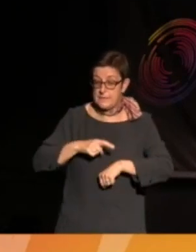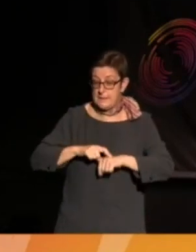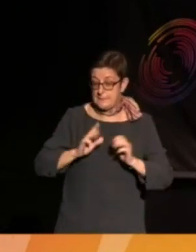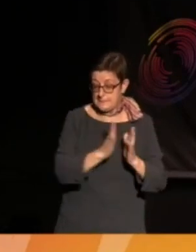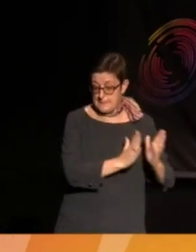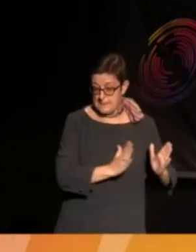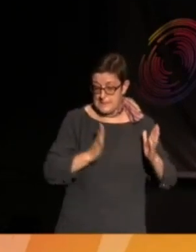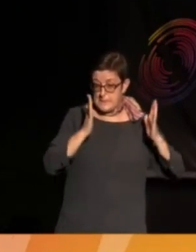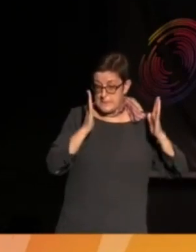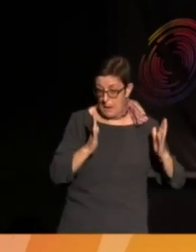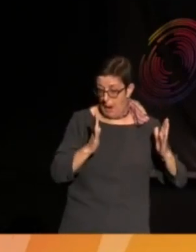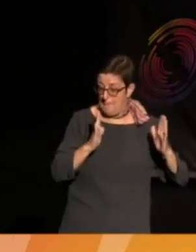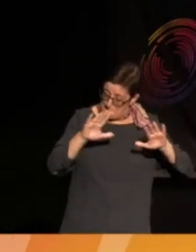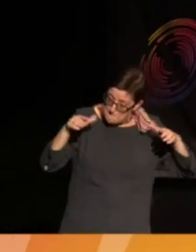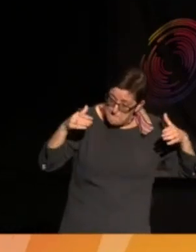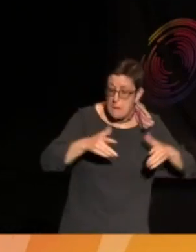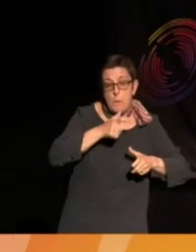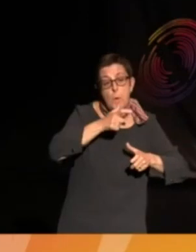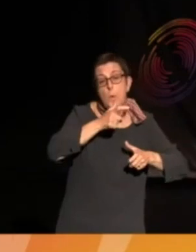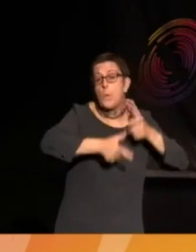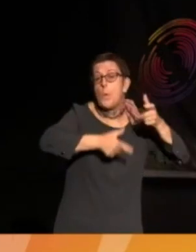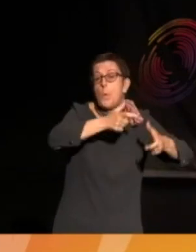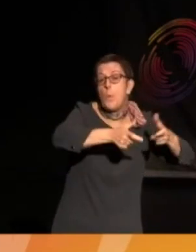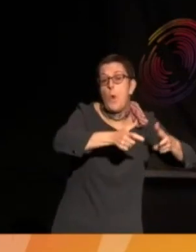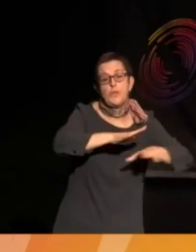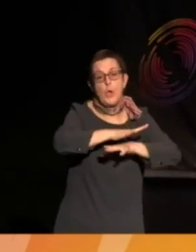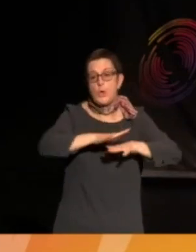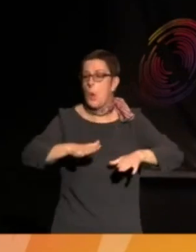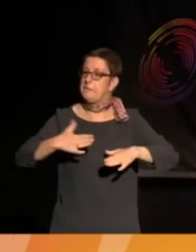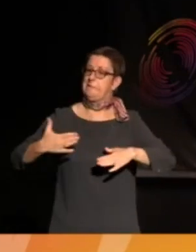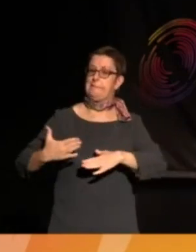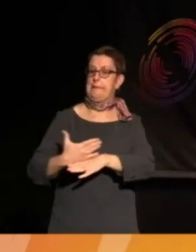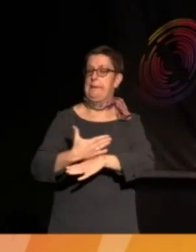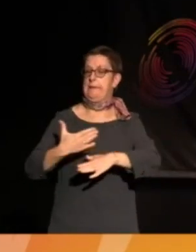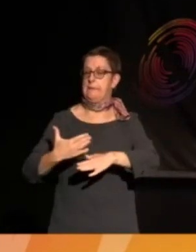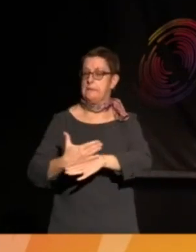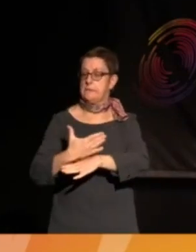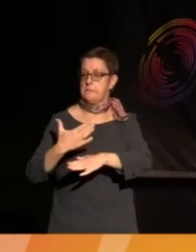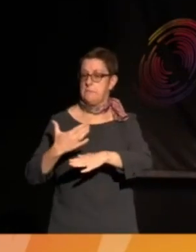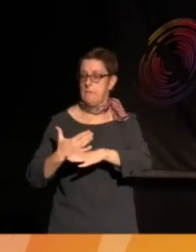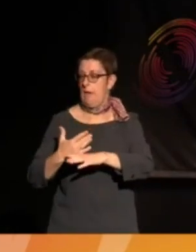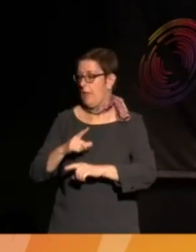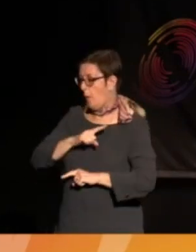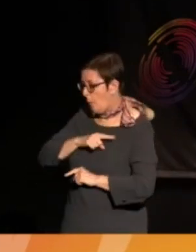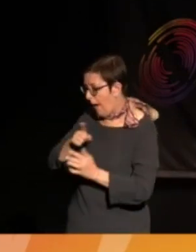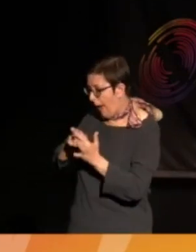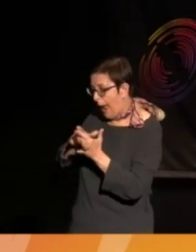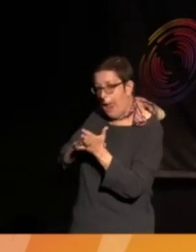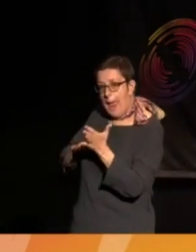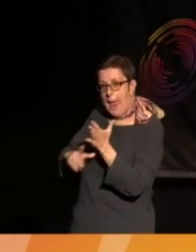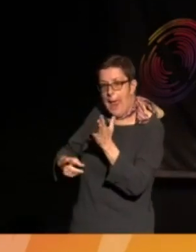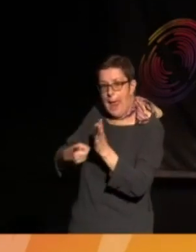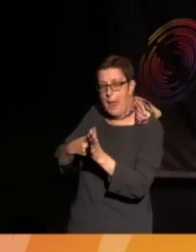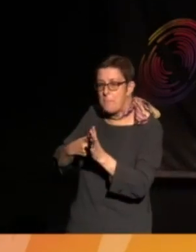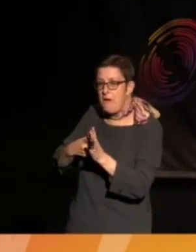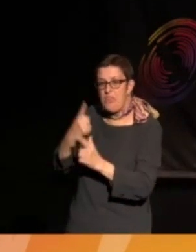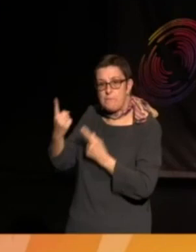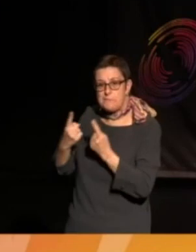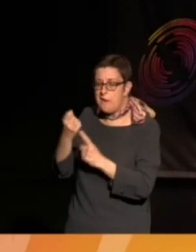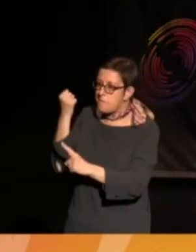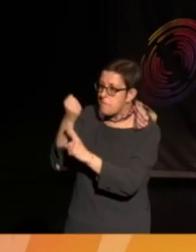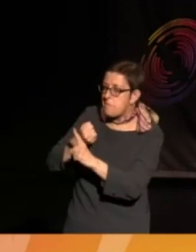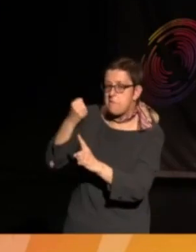a soundbite era, definitely, in politics. And I think that's why Emma and her generation are taking the action that they're taking.